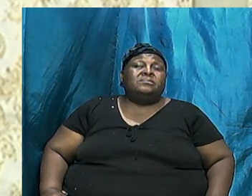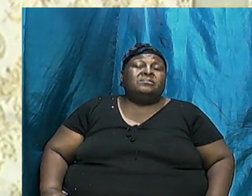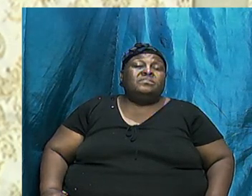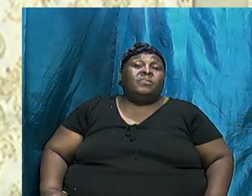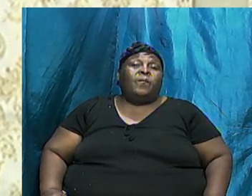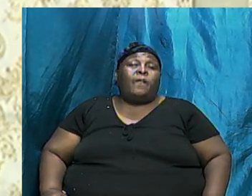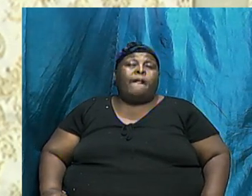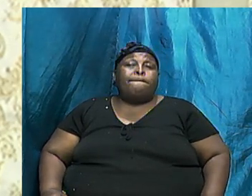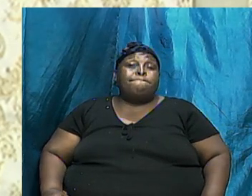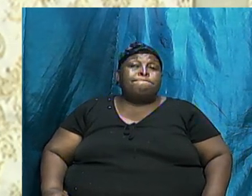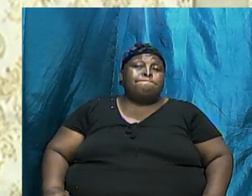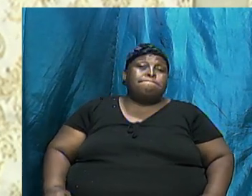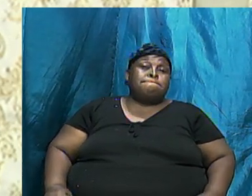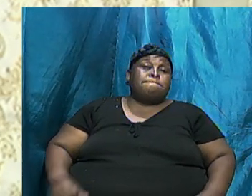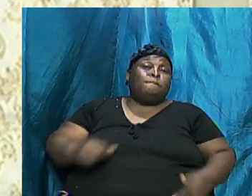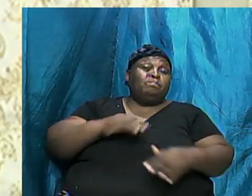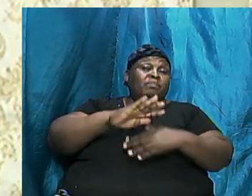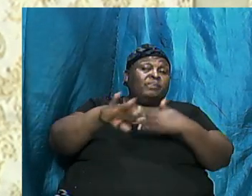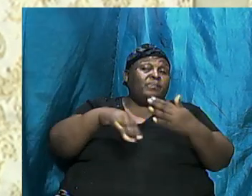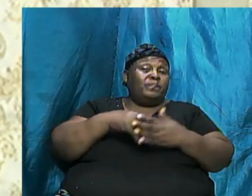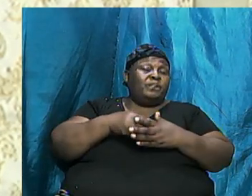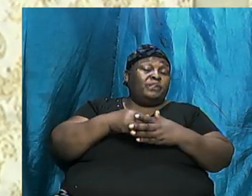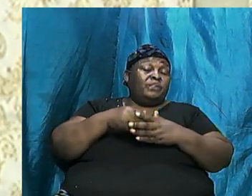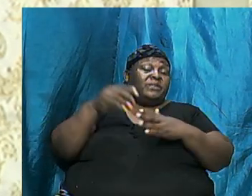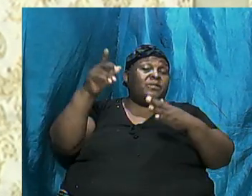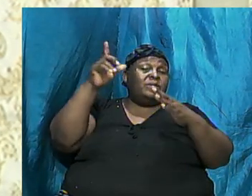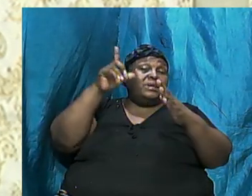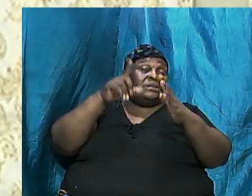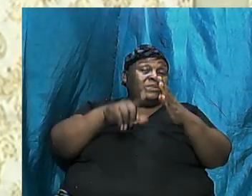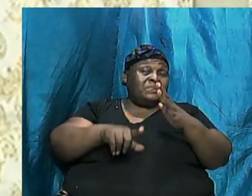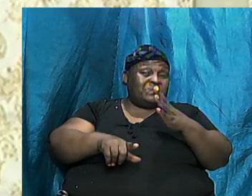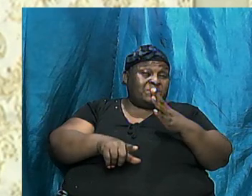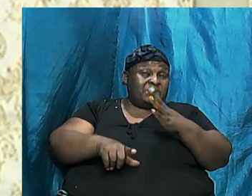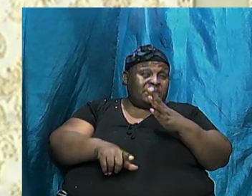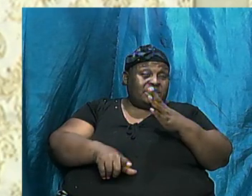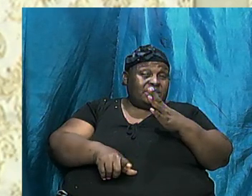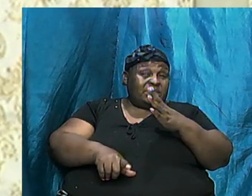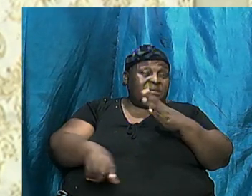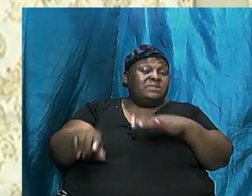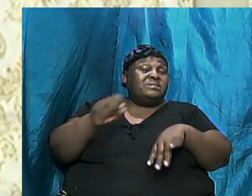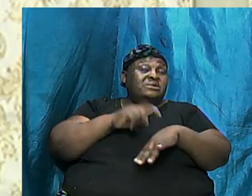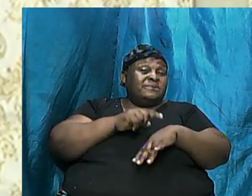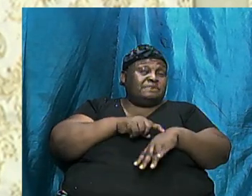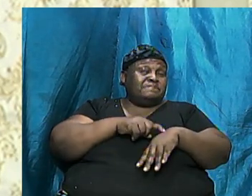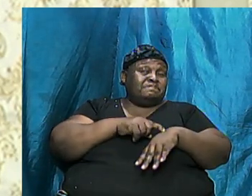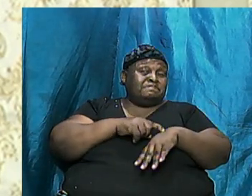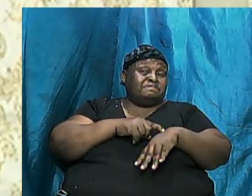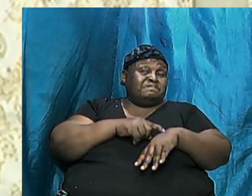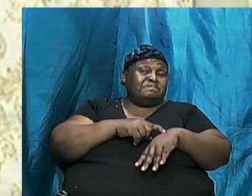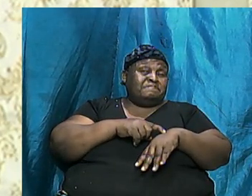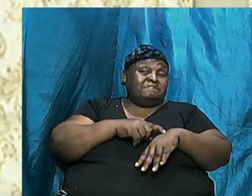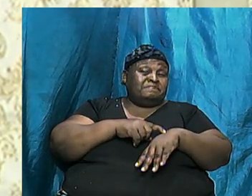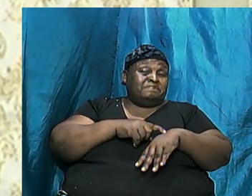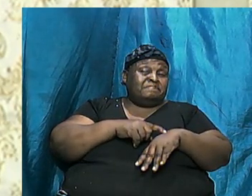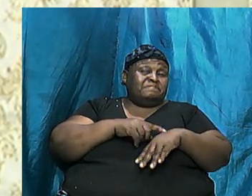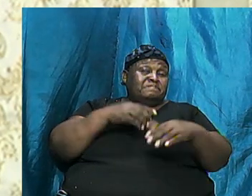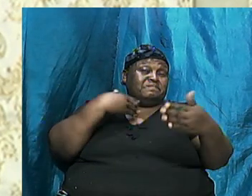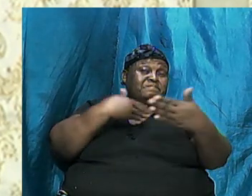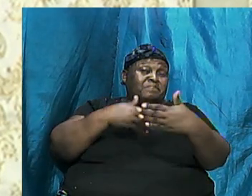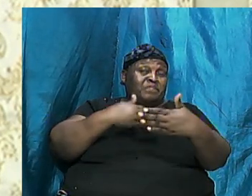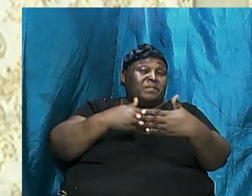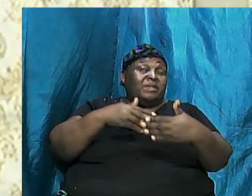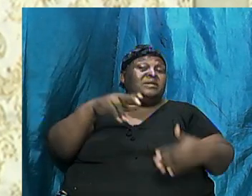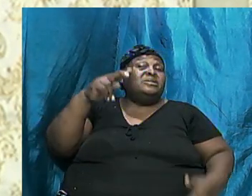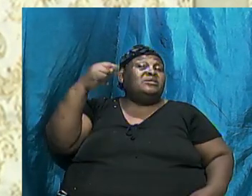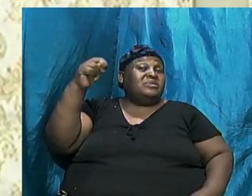Goes All the Way Down To the Time Near Noah's